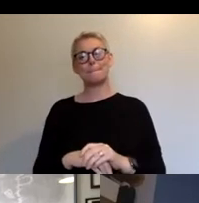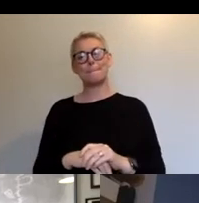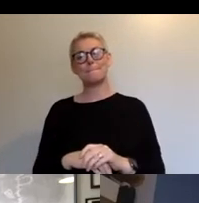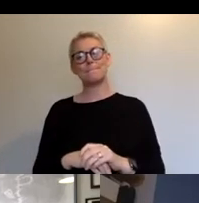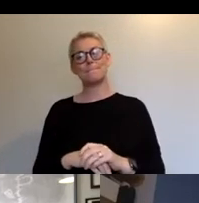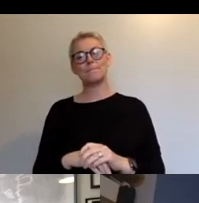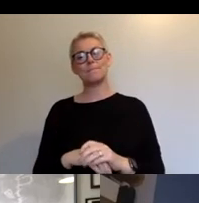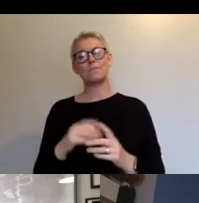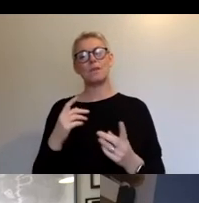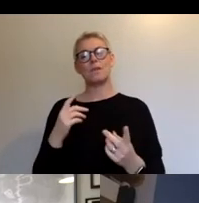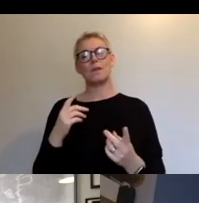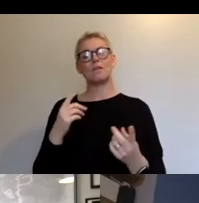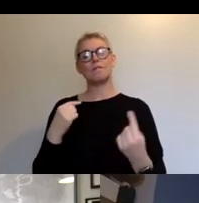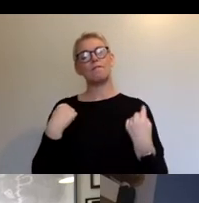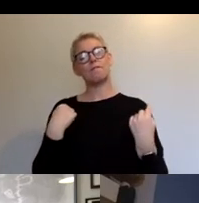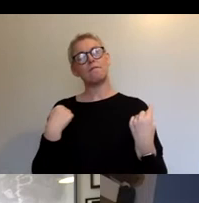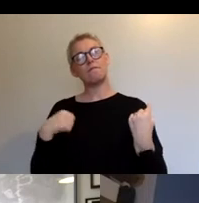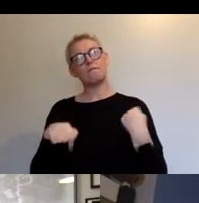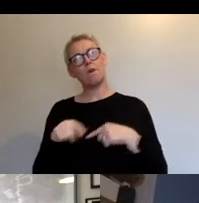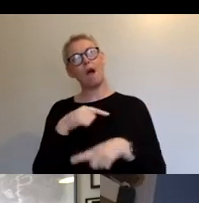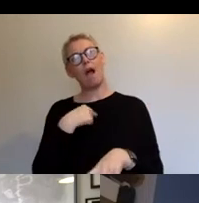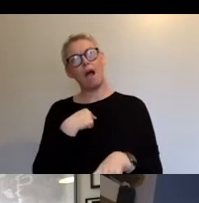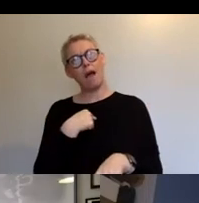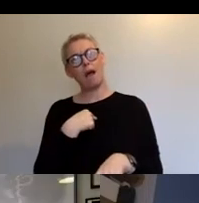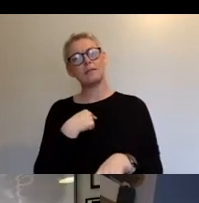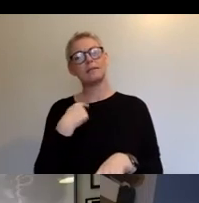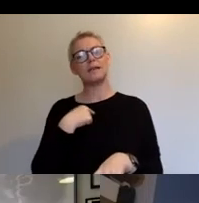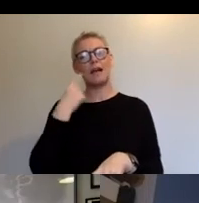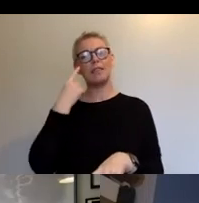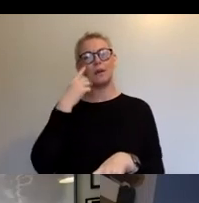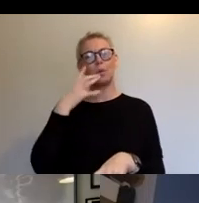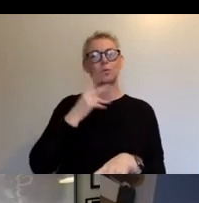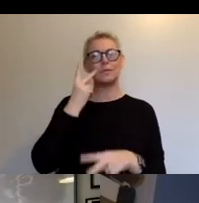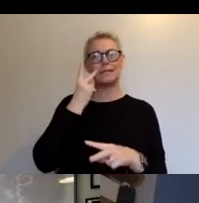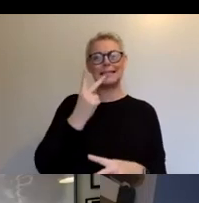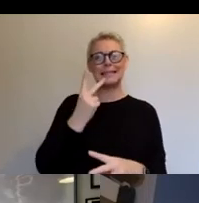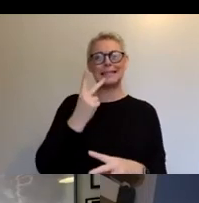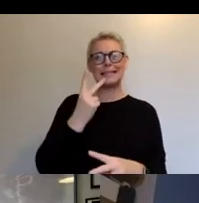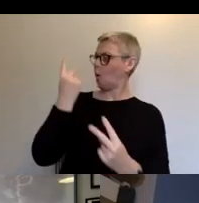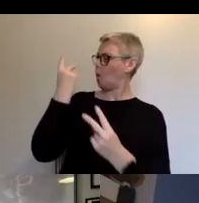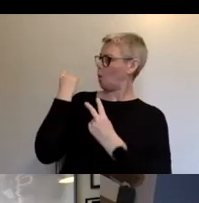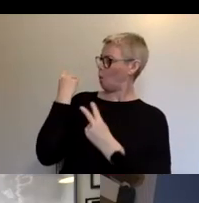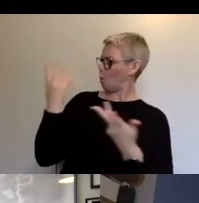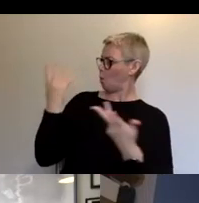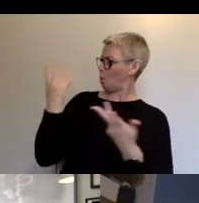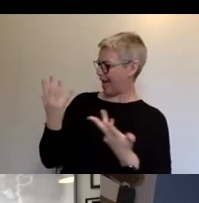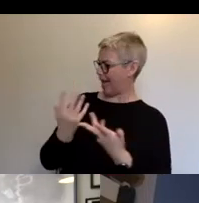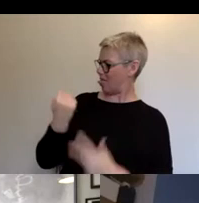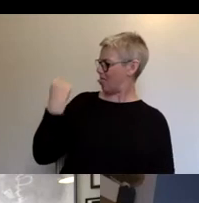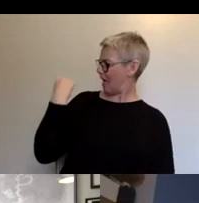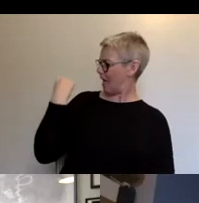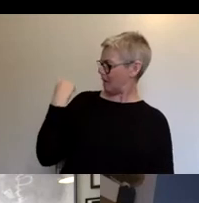interesting thing about the story is like looking at where we were and then via Bristol Arts Channel, where we are, where we're going.